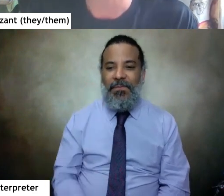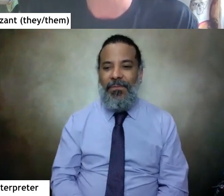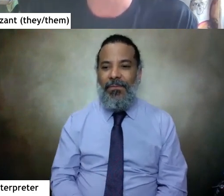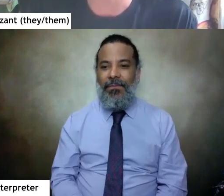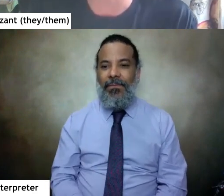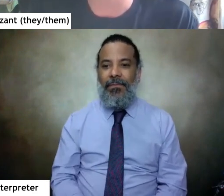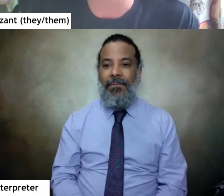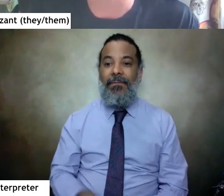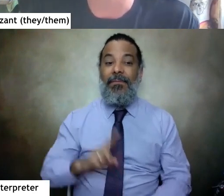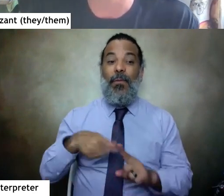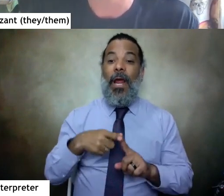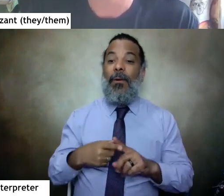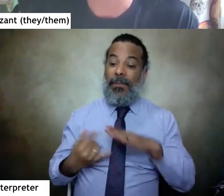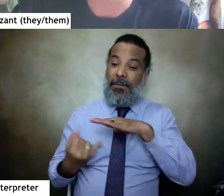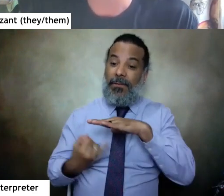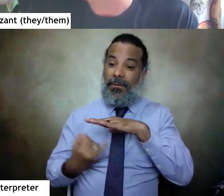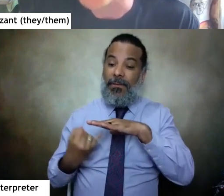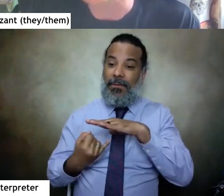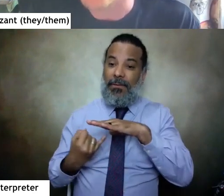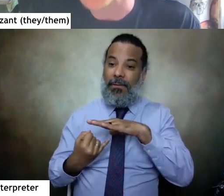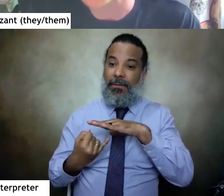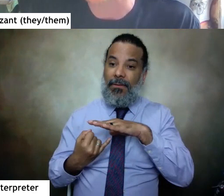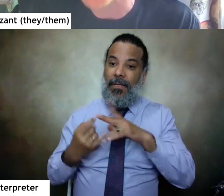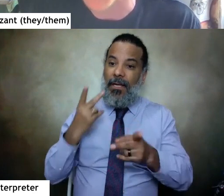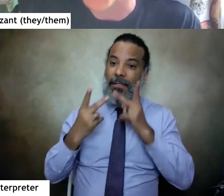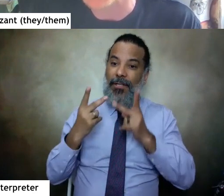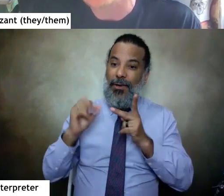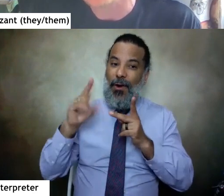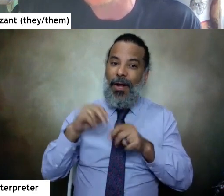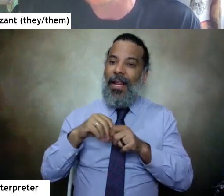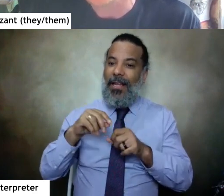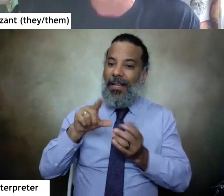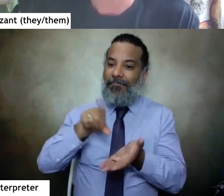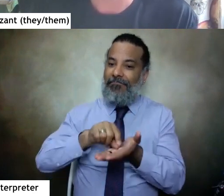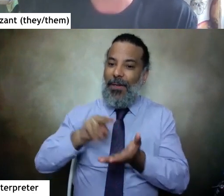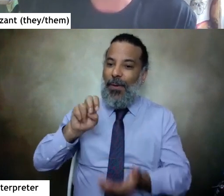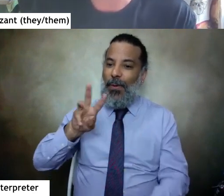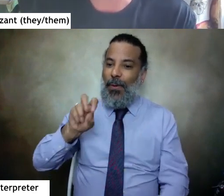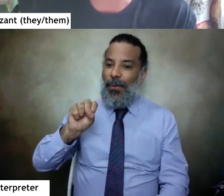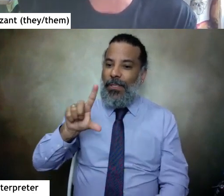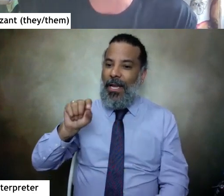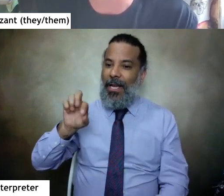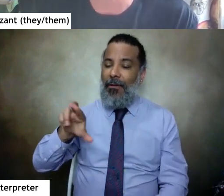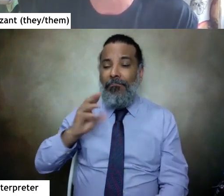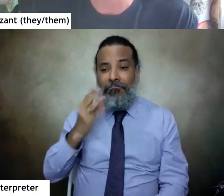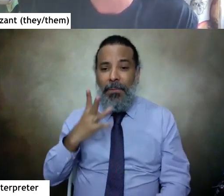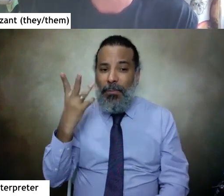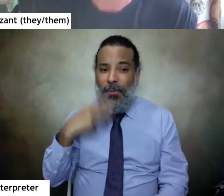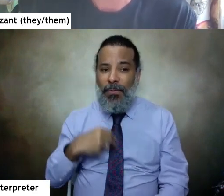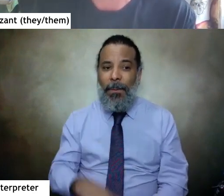When I was in solitary, I saw your art in the newsletter. It was so beautiful.